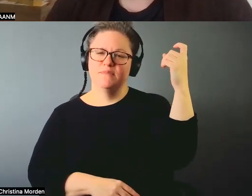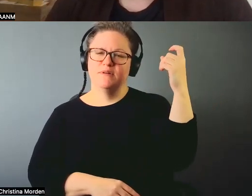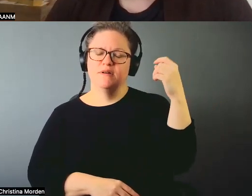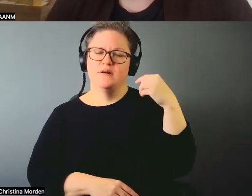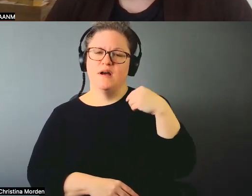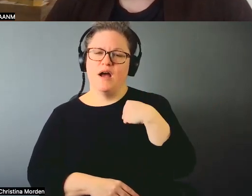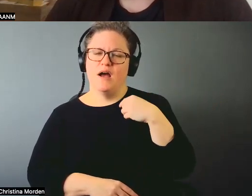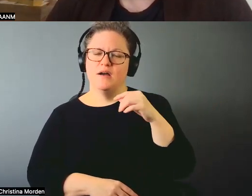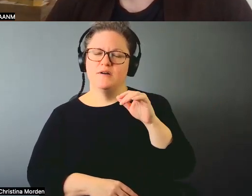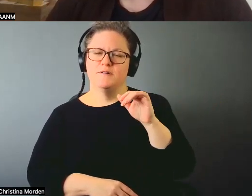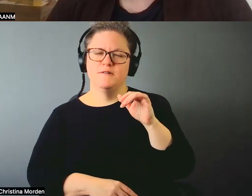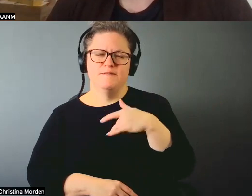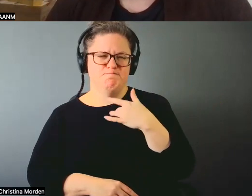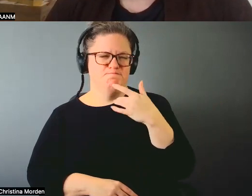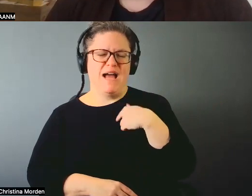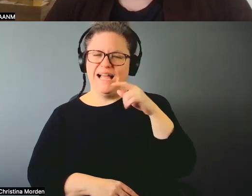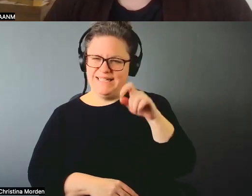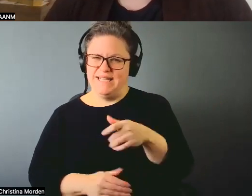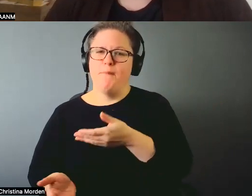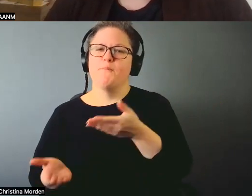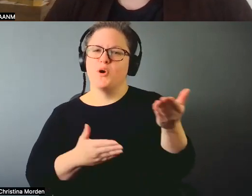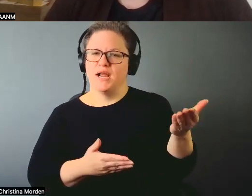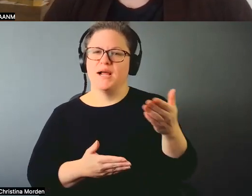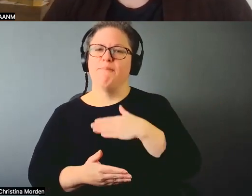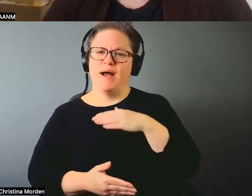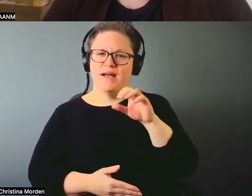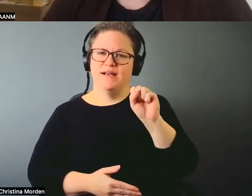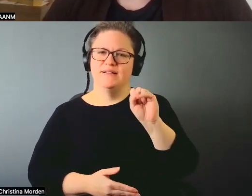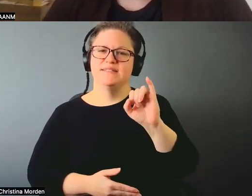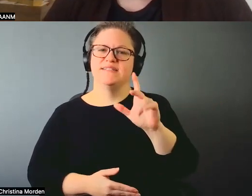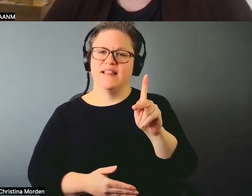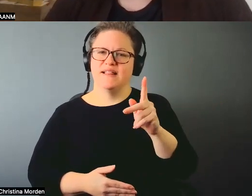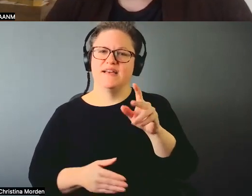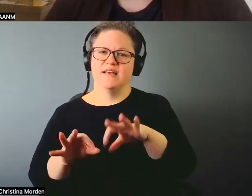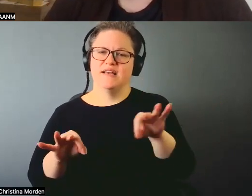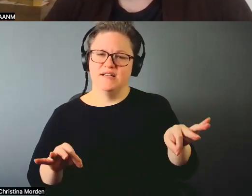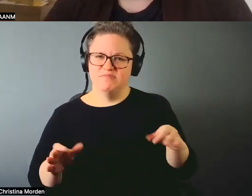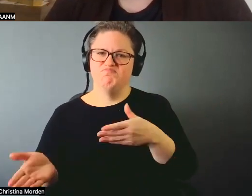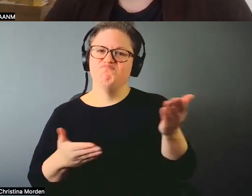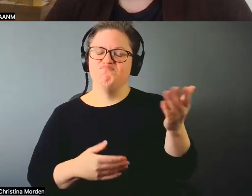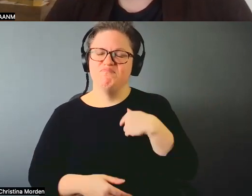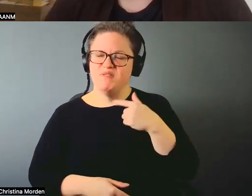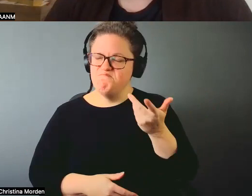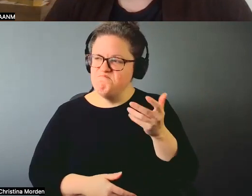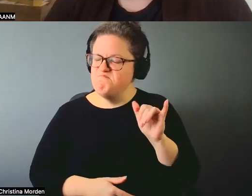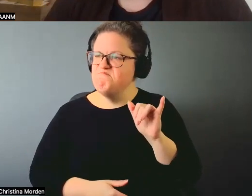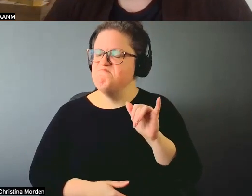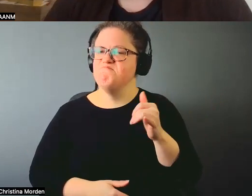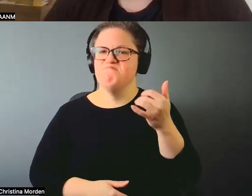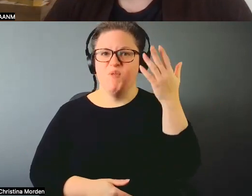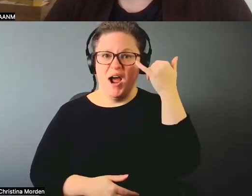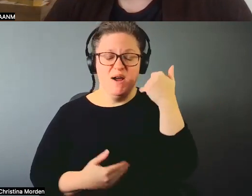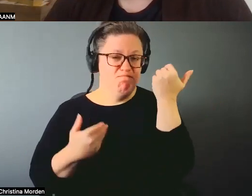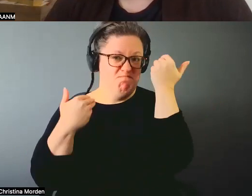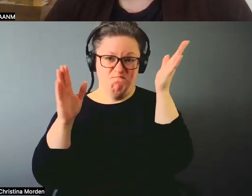And I didn't know why, didn't know why, but I always trust, you know, that. And so I, I packed the